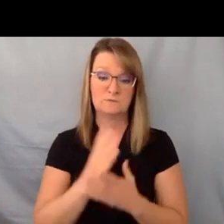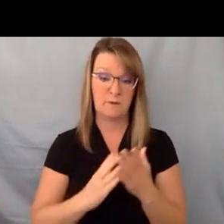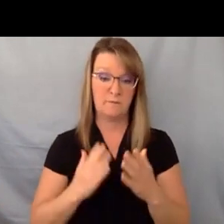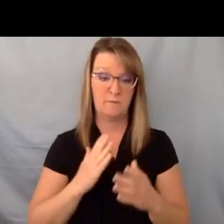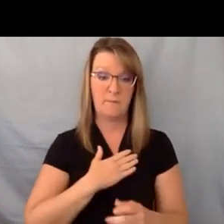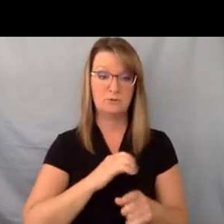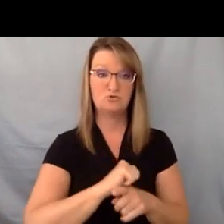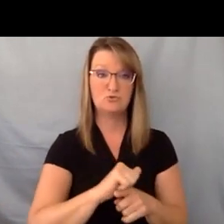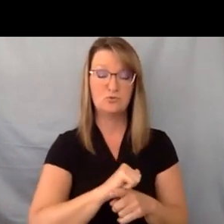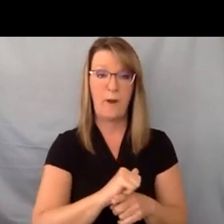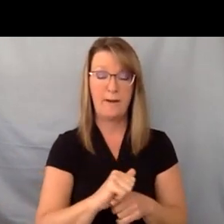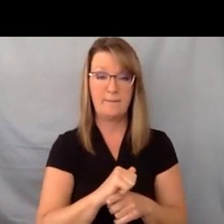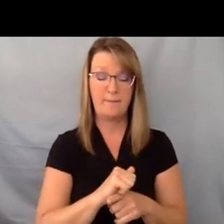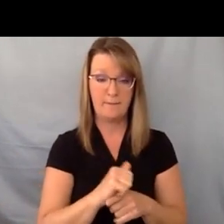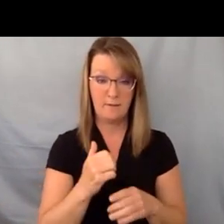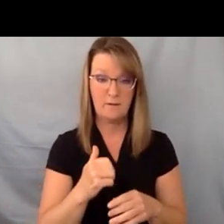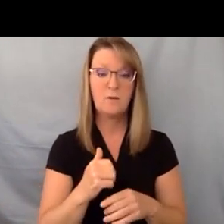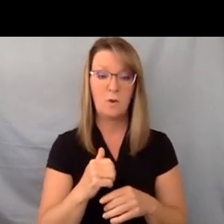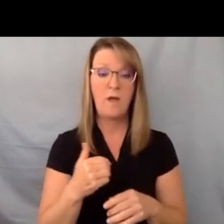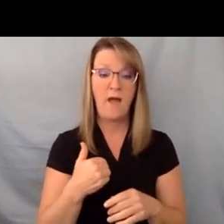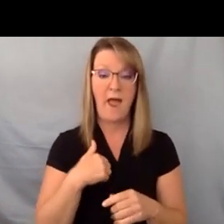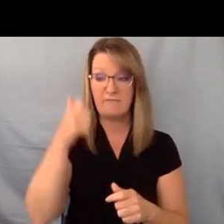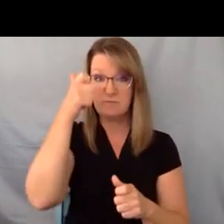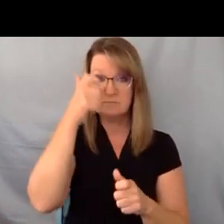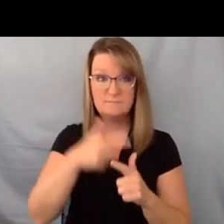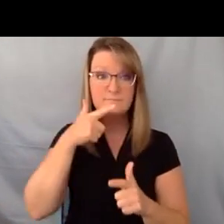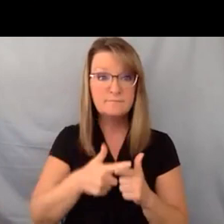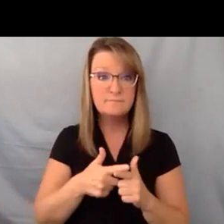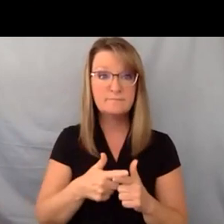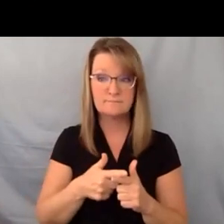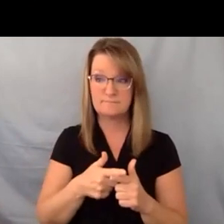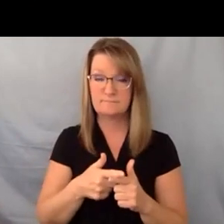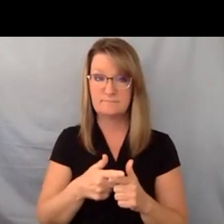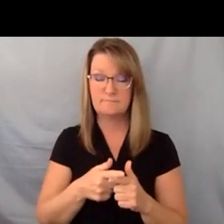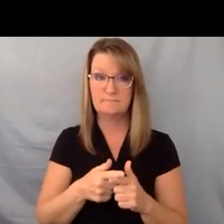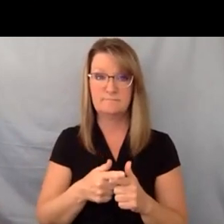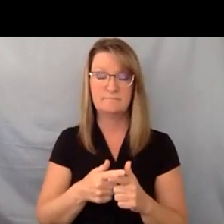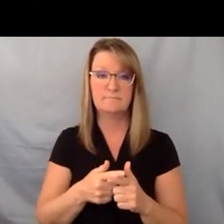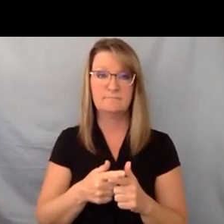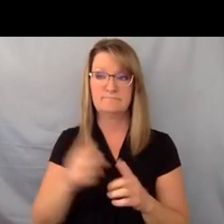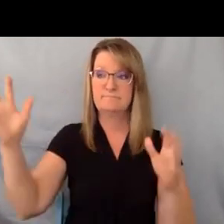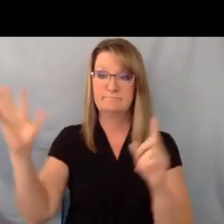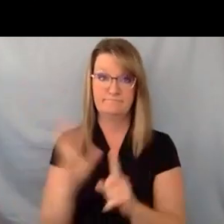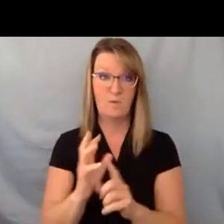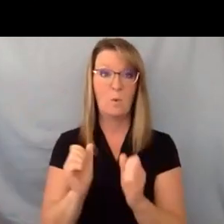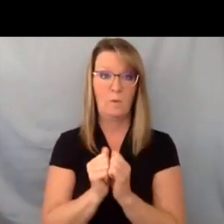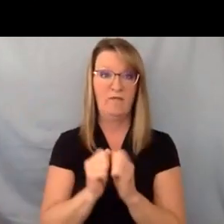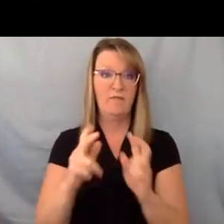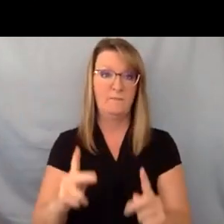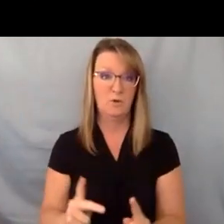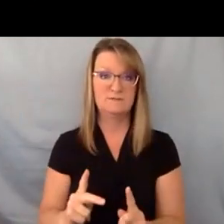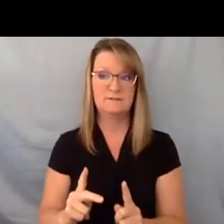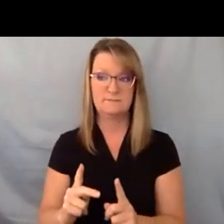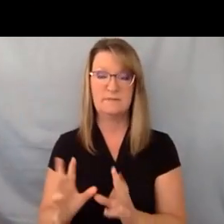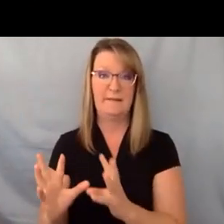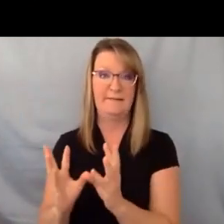we have the siblings and um and there's with the person and we kind